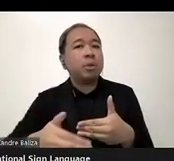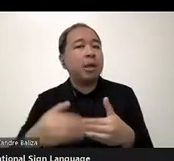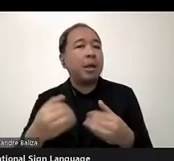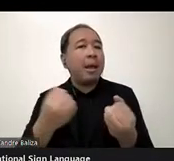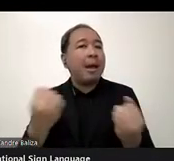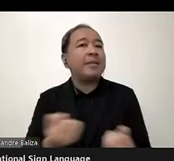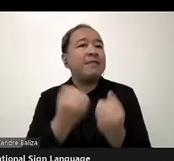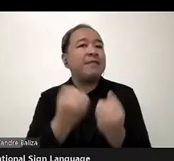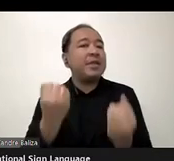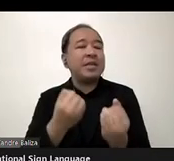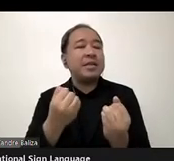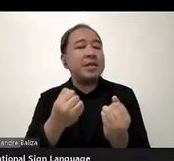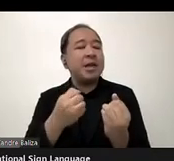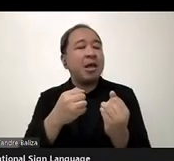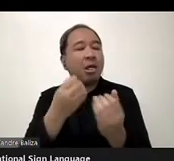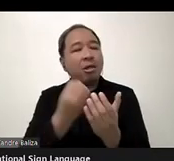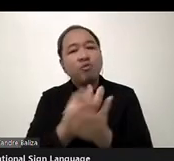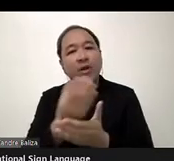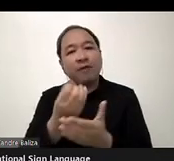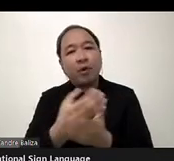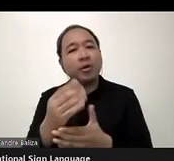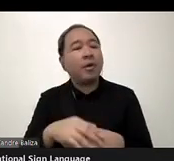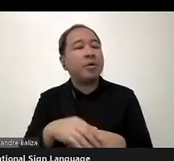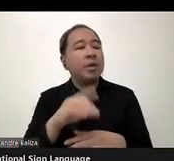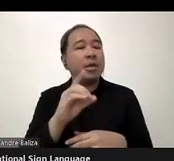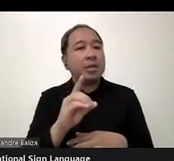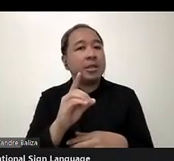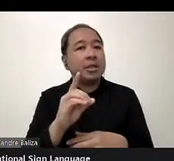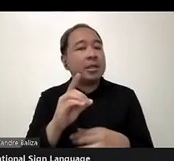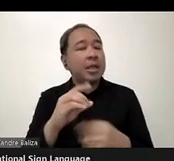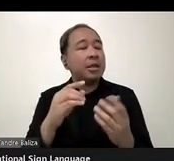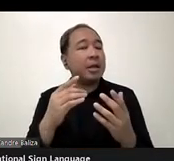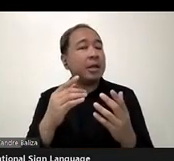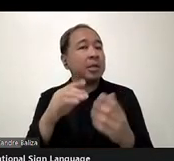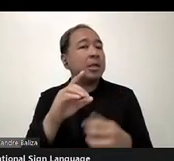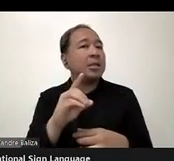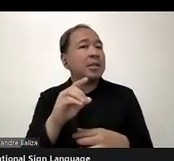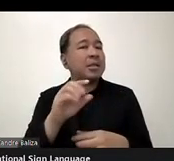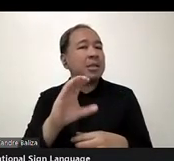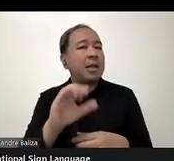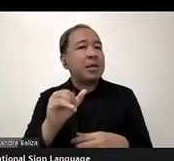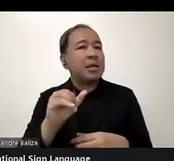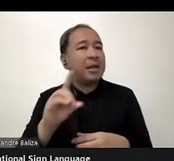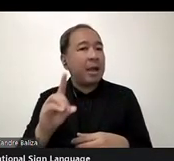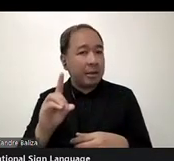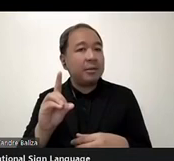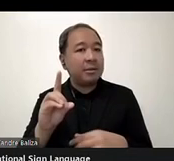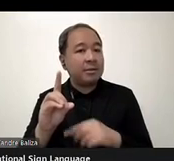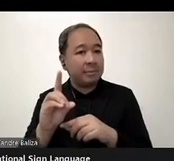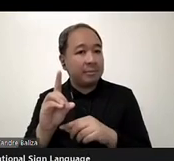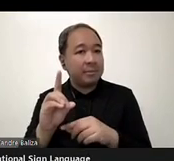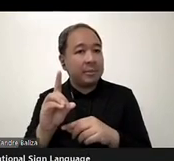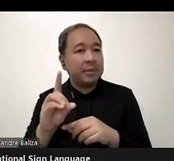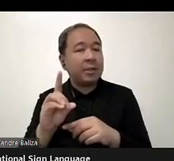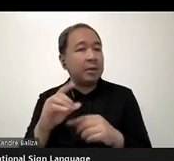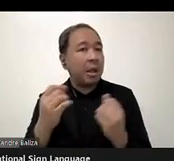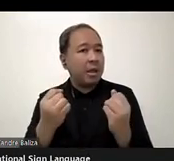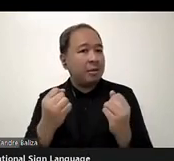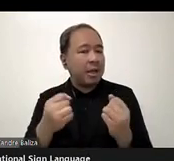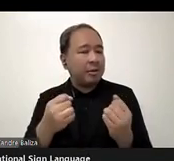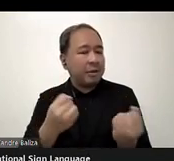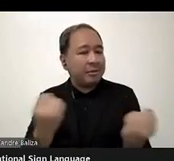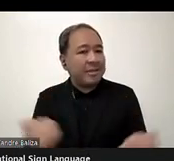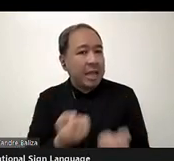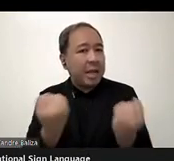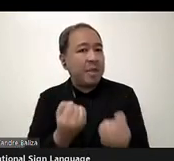of dynamic coalition on accessibility and disability, DCAD. But before I give the floor to